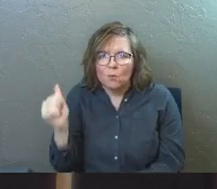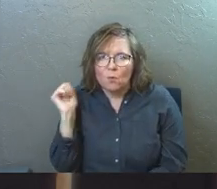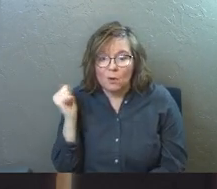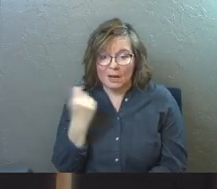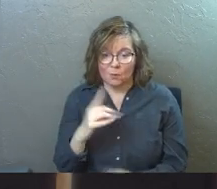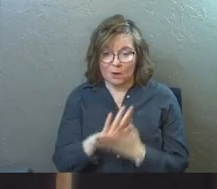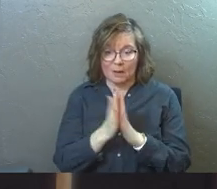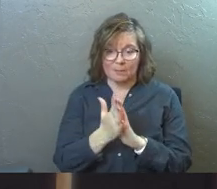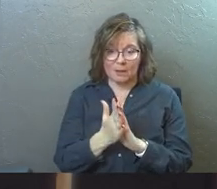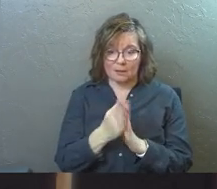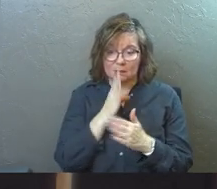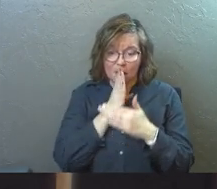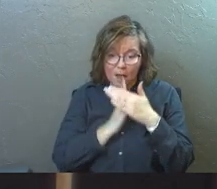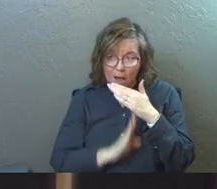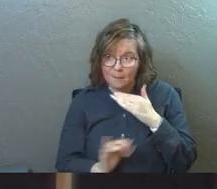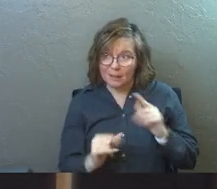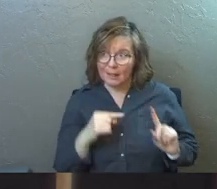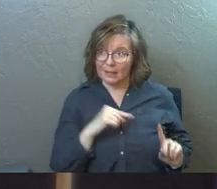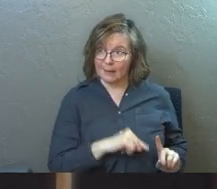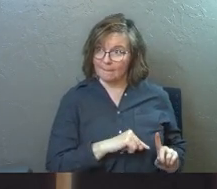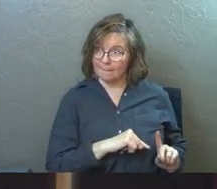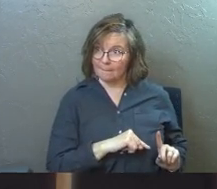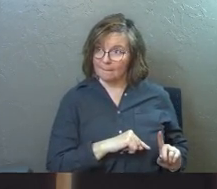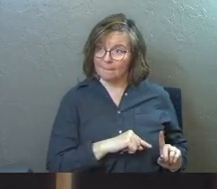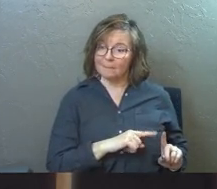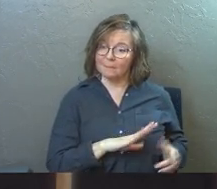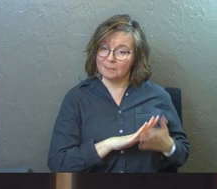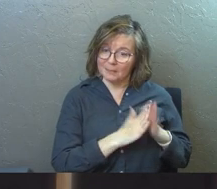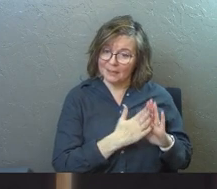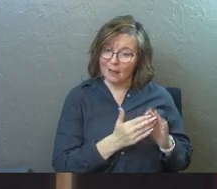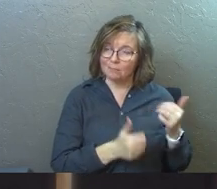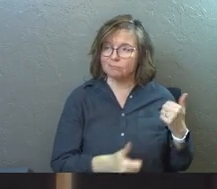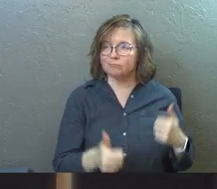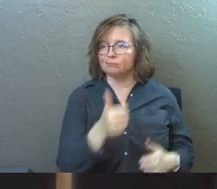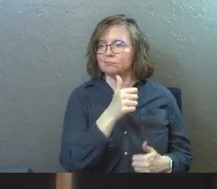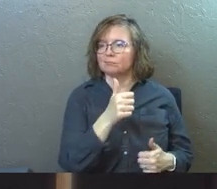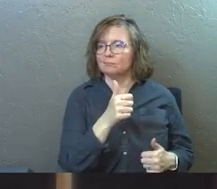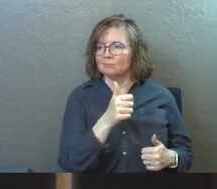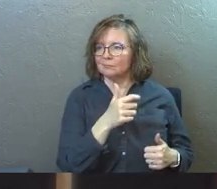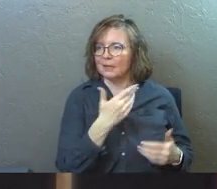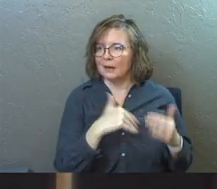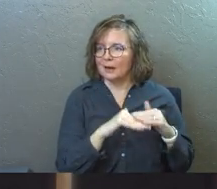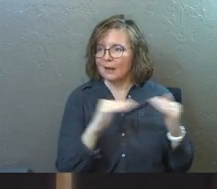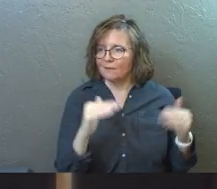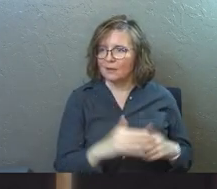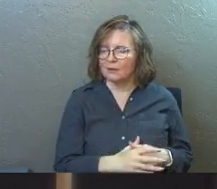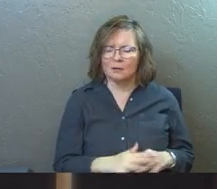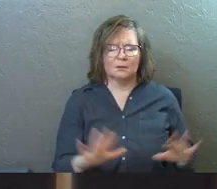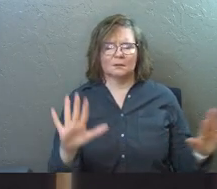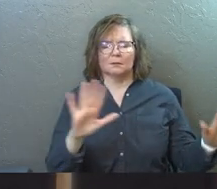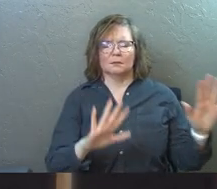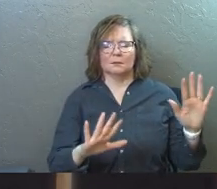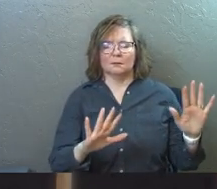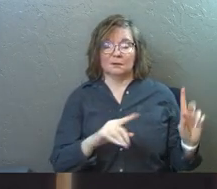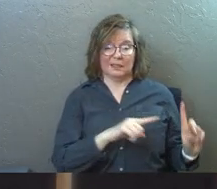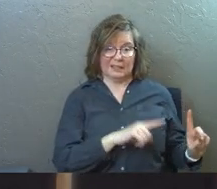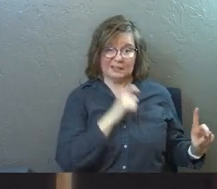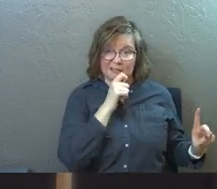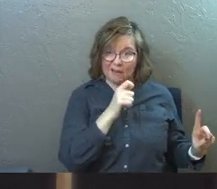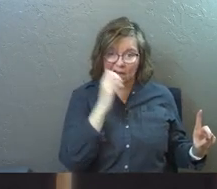So anyone who becomes as humble as this little child is the greatest in the kingdom of heaven. Wait, this